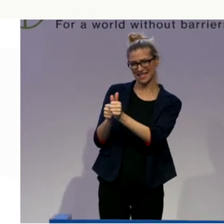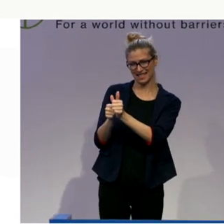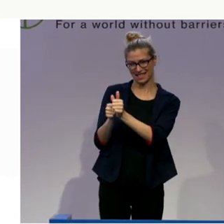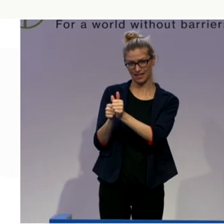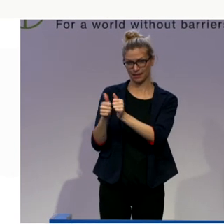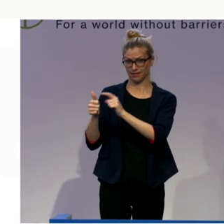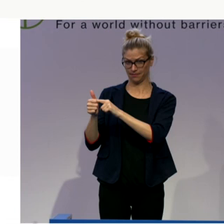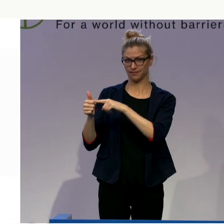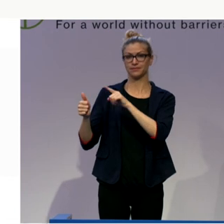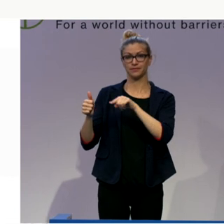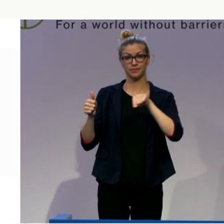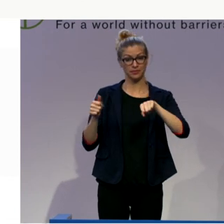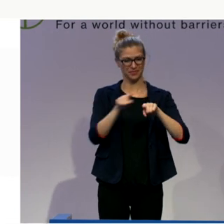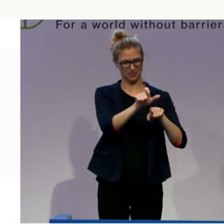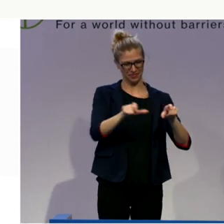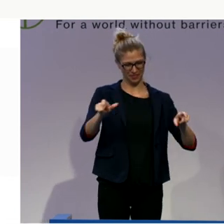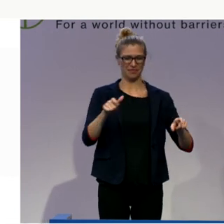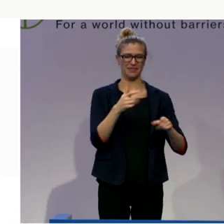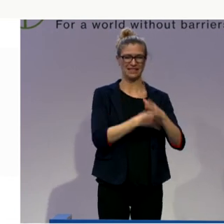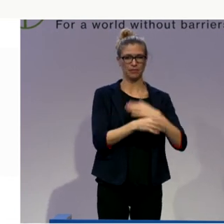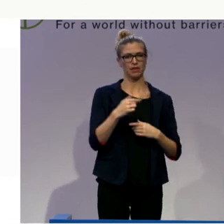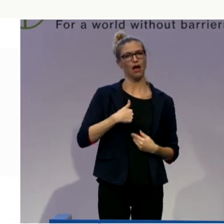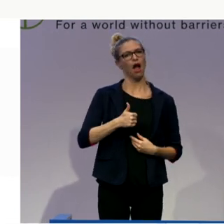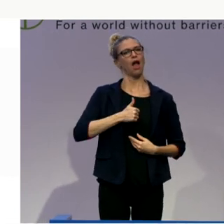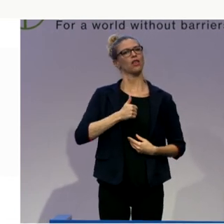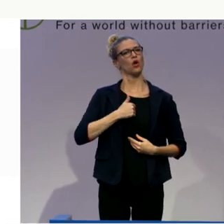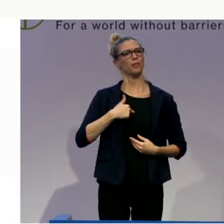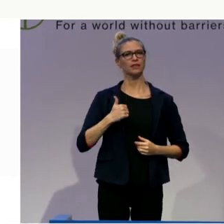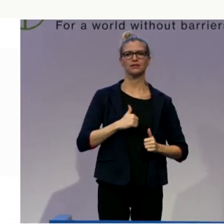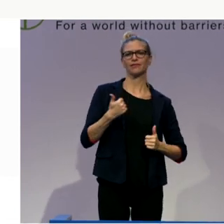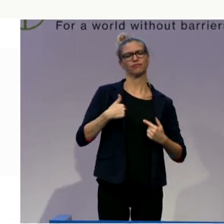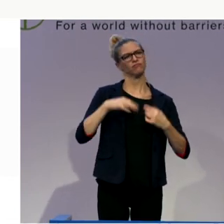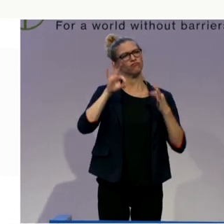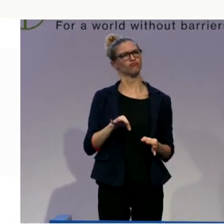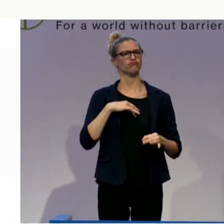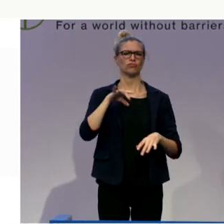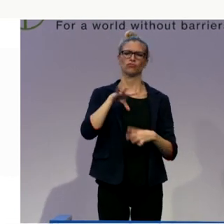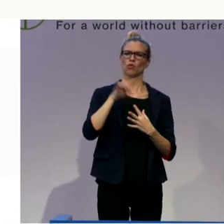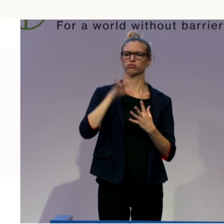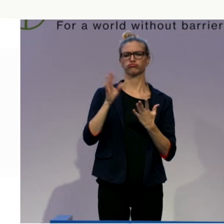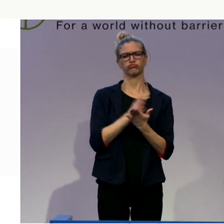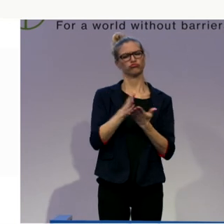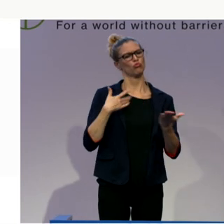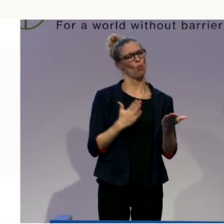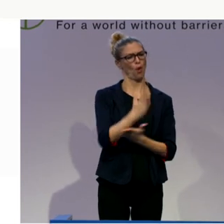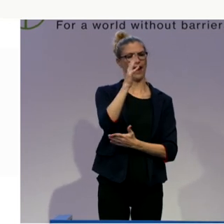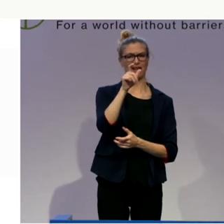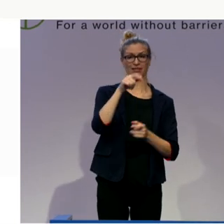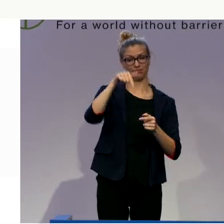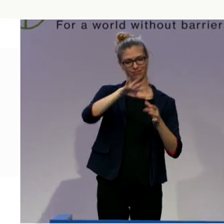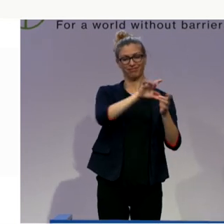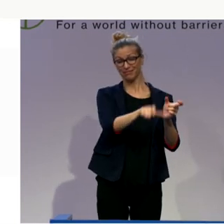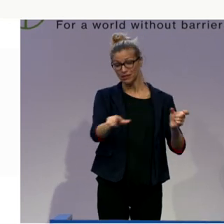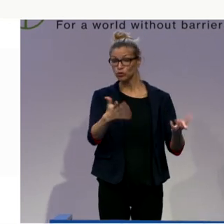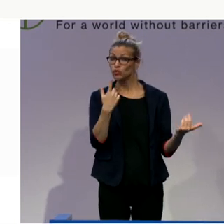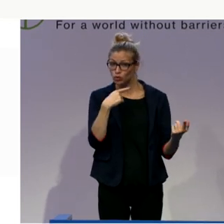-determination in people with intellectual disabilities, especially. But personally also for all people with